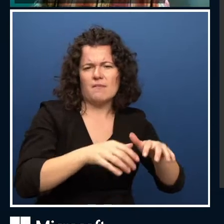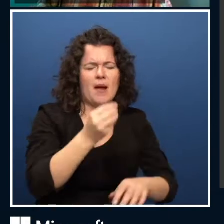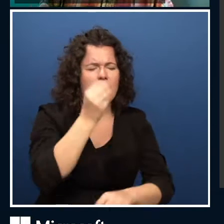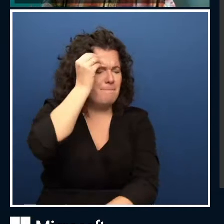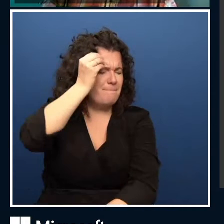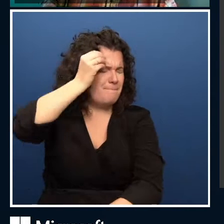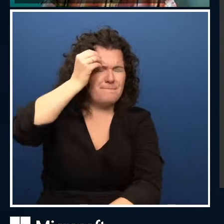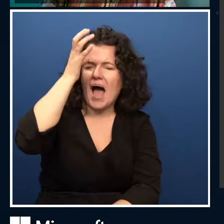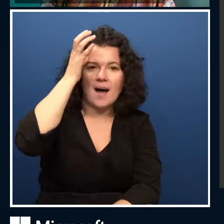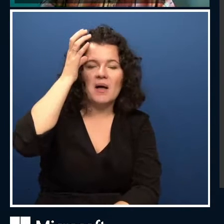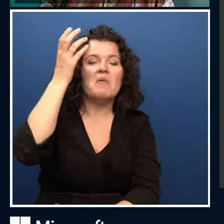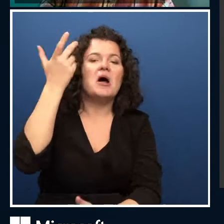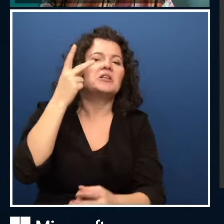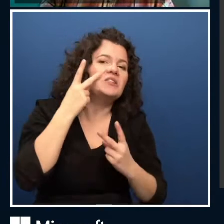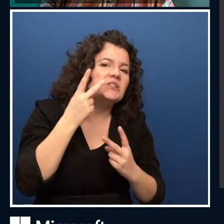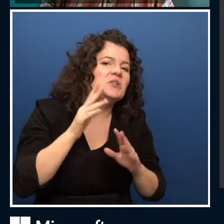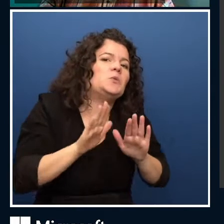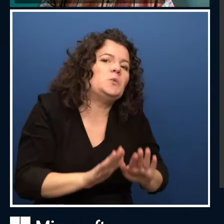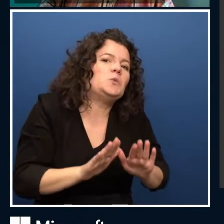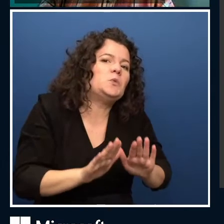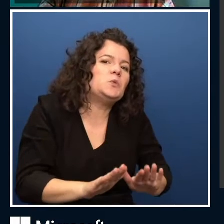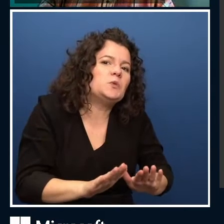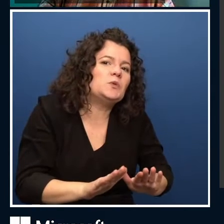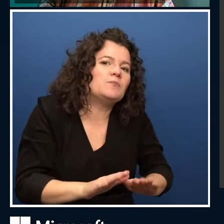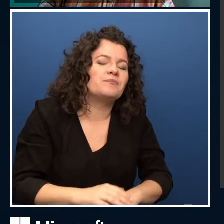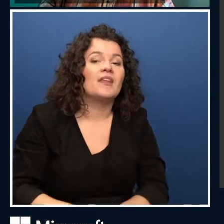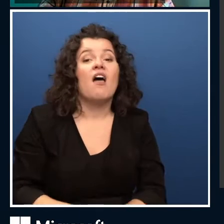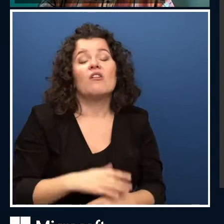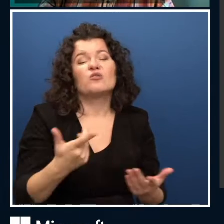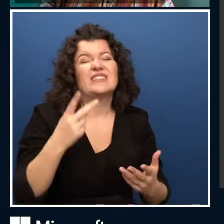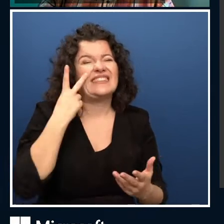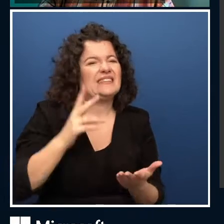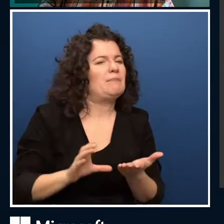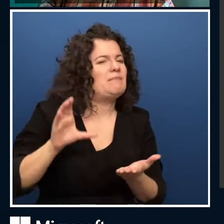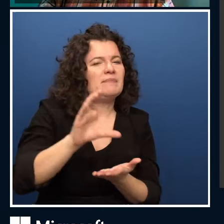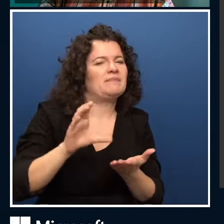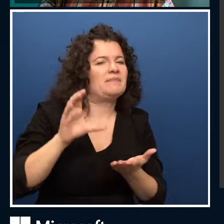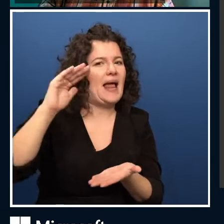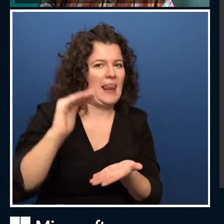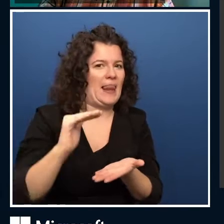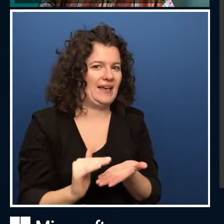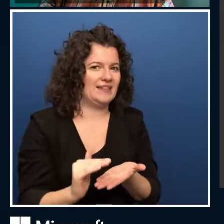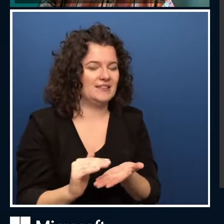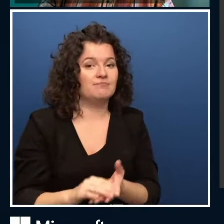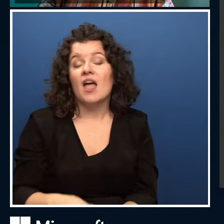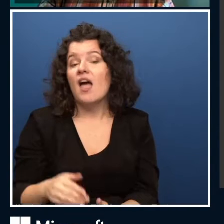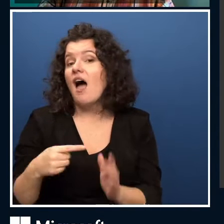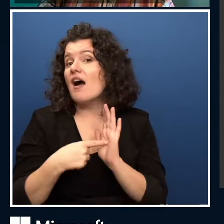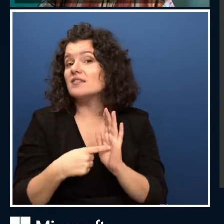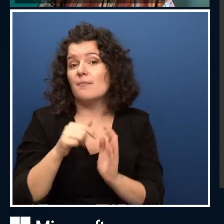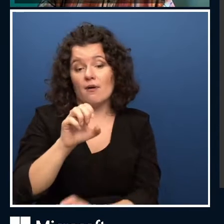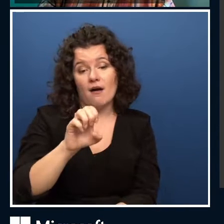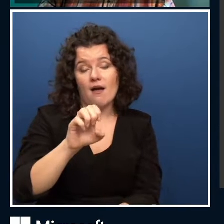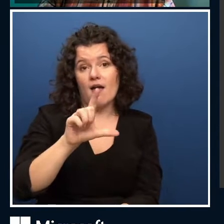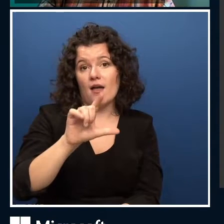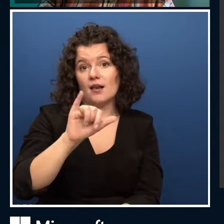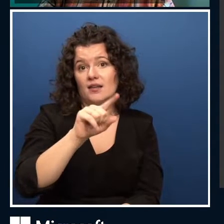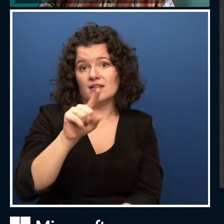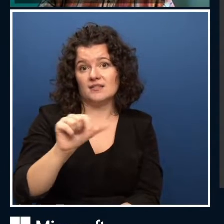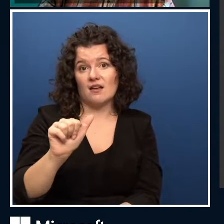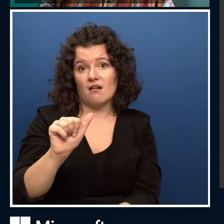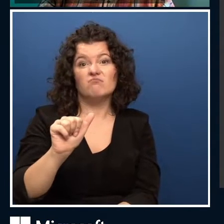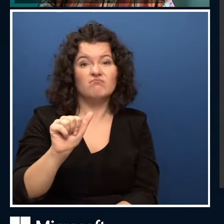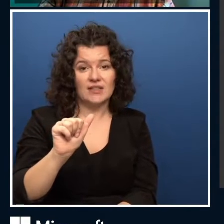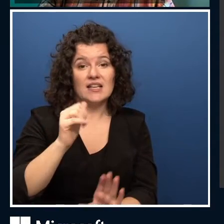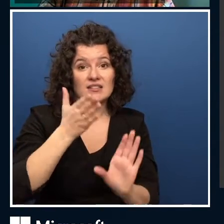like Eliza, people were saying, actually, is this ethically correct that we're saying that this is a psychologist? Should people know that this